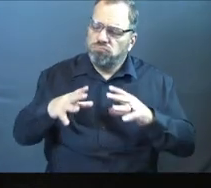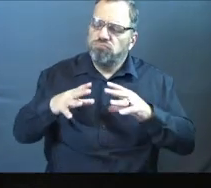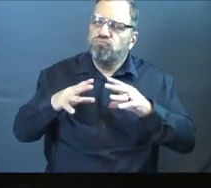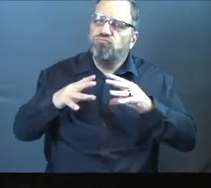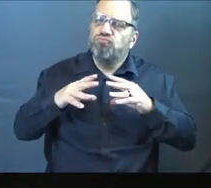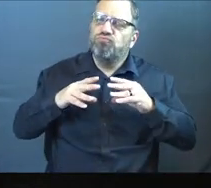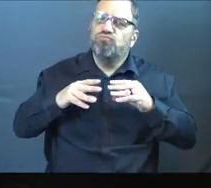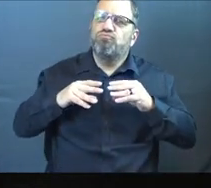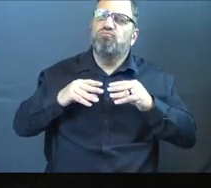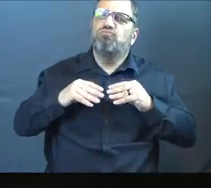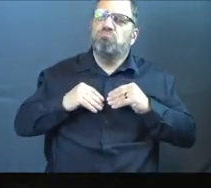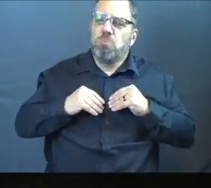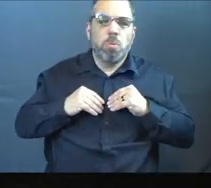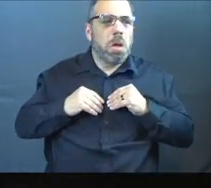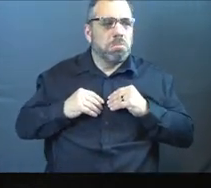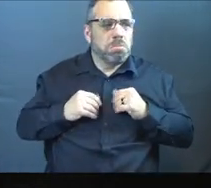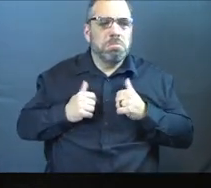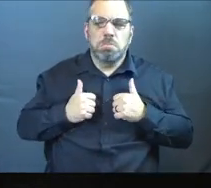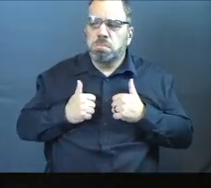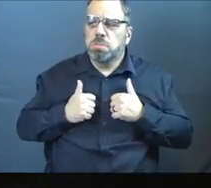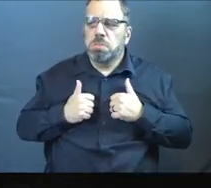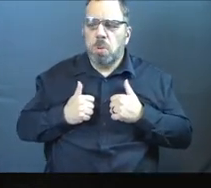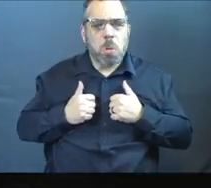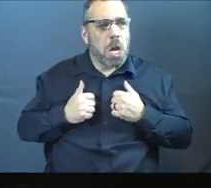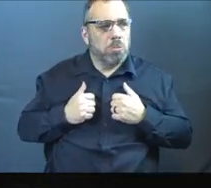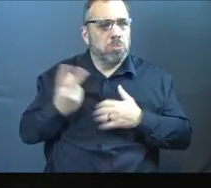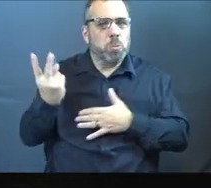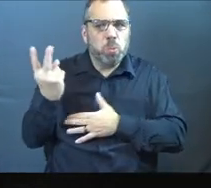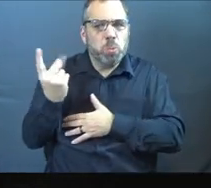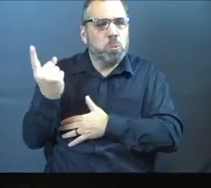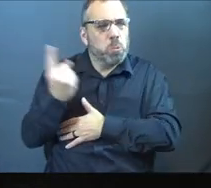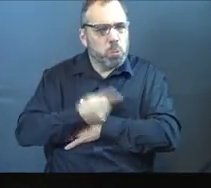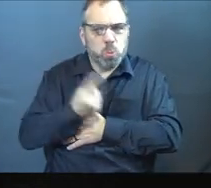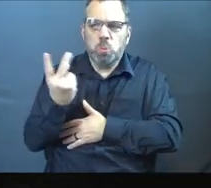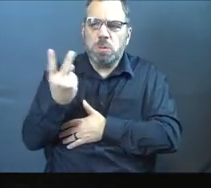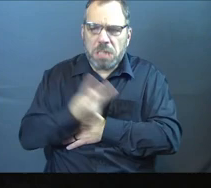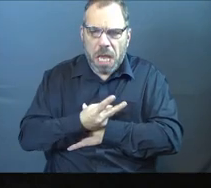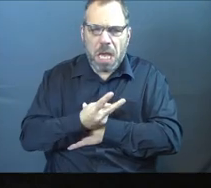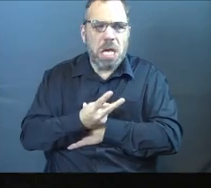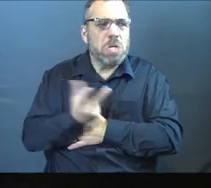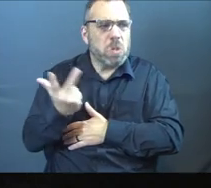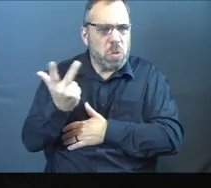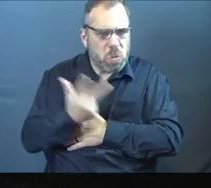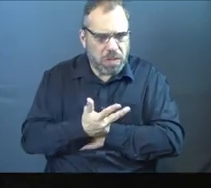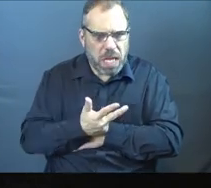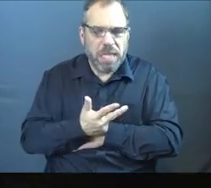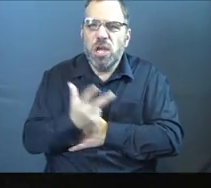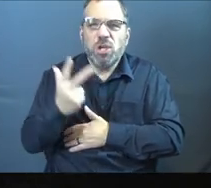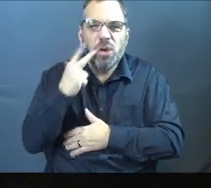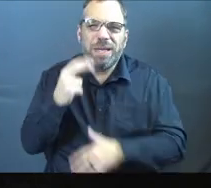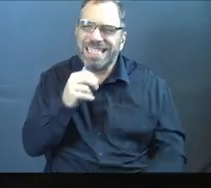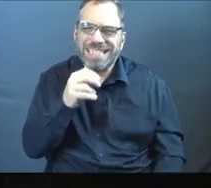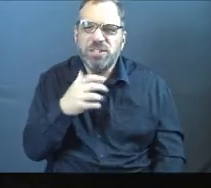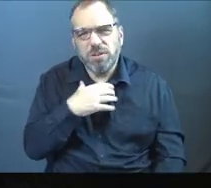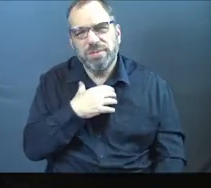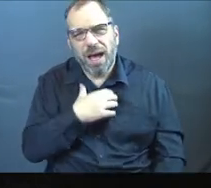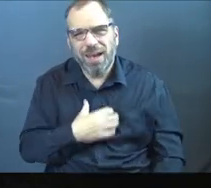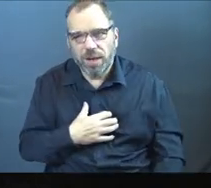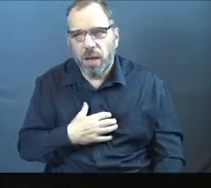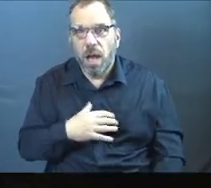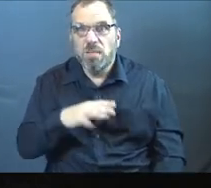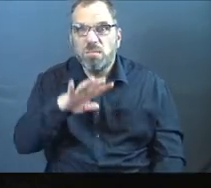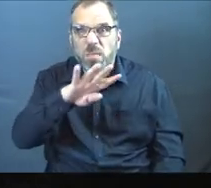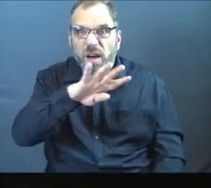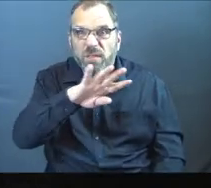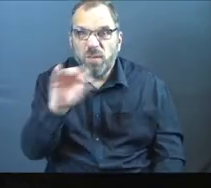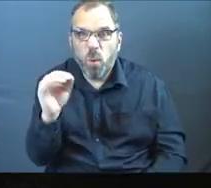little bit. It's like, okay, a few days, I think I can actually do this. Like I'm not, like it's there, but it's not like, it's not like there. You know what I'm saying? After